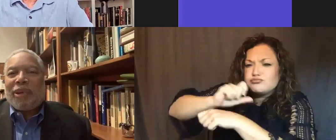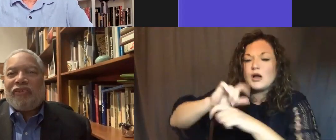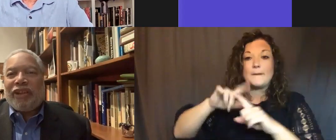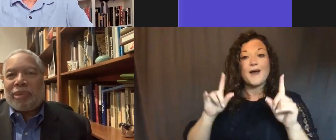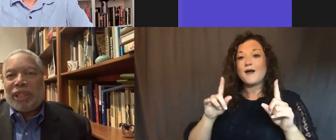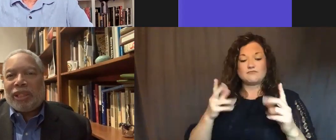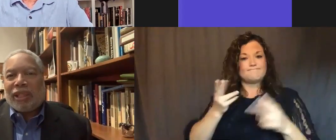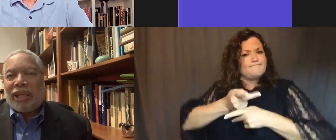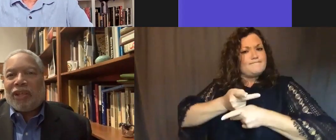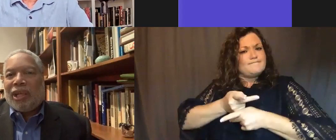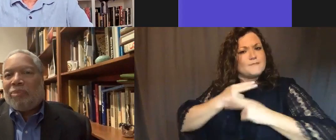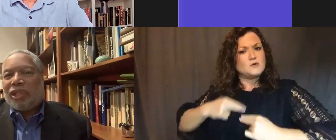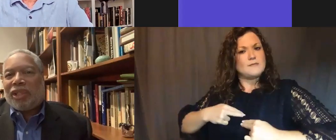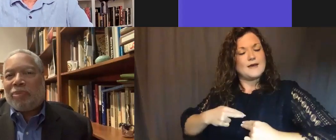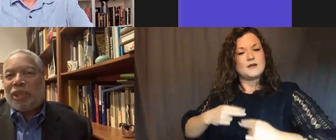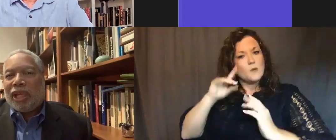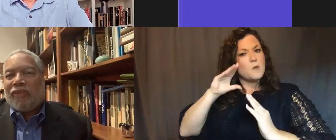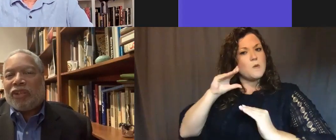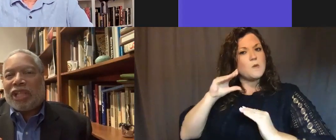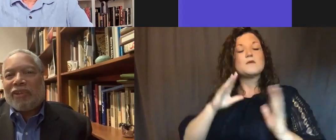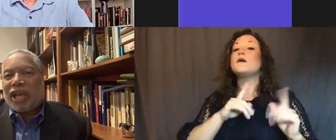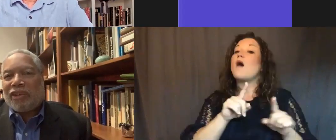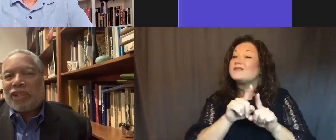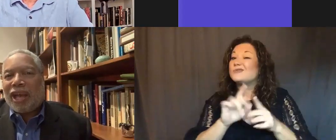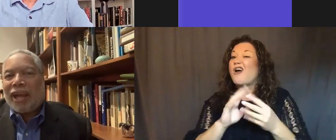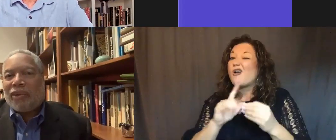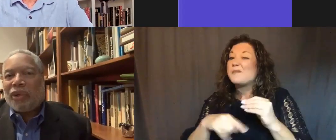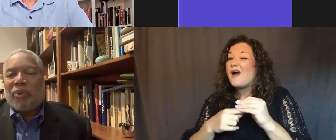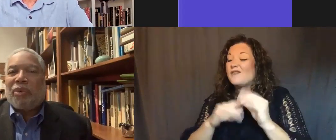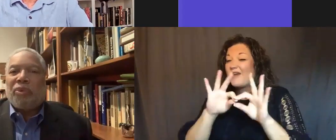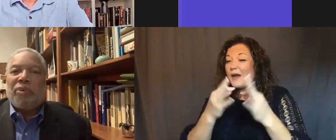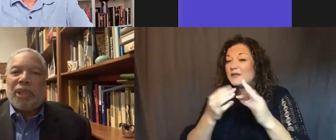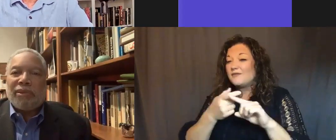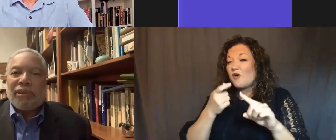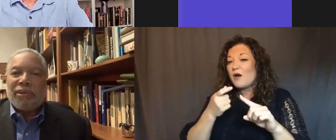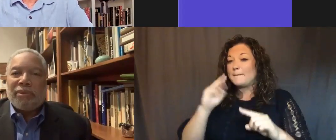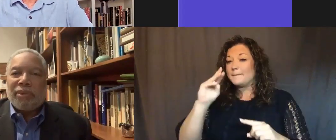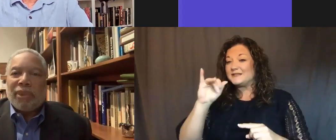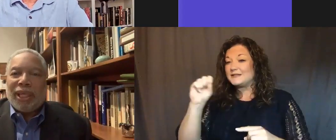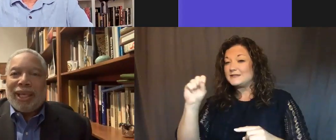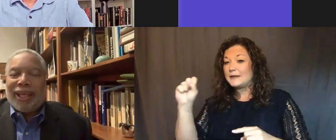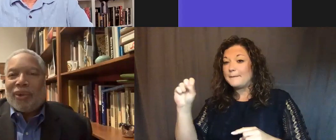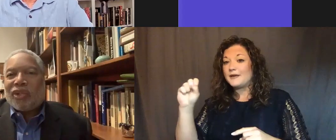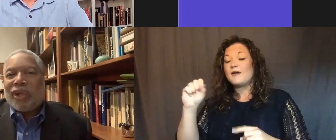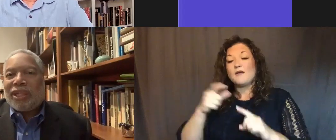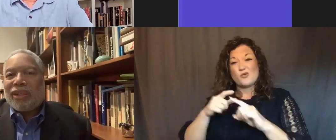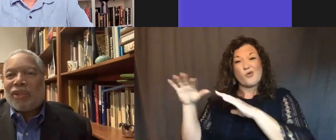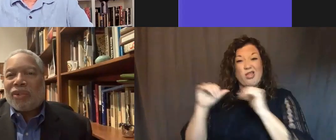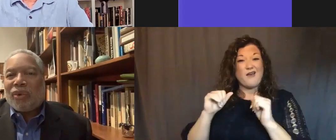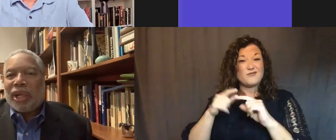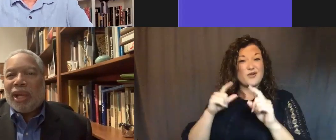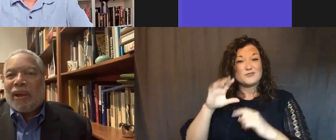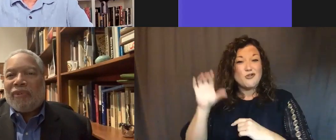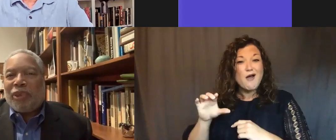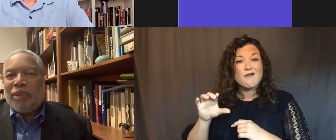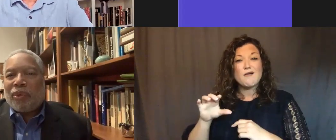to tell about families that left Mississippi for the south side of Chicago during World War I. It also had to tell the